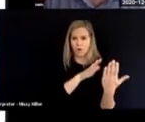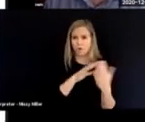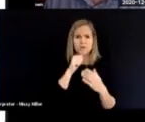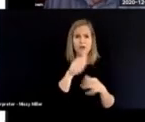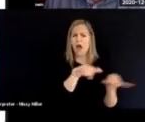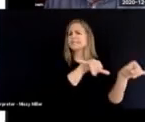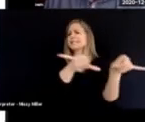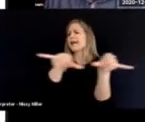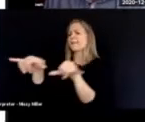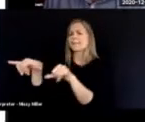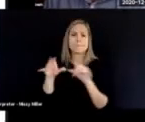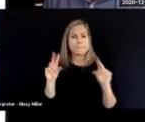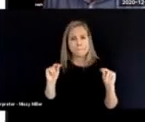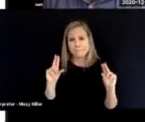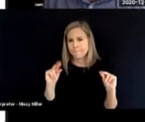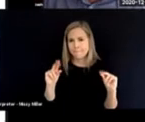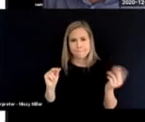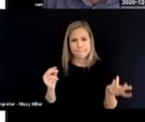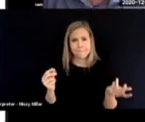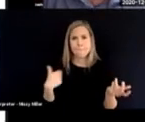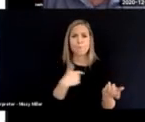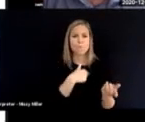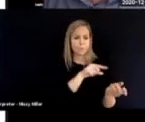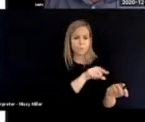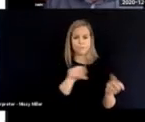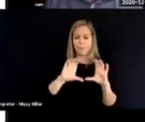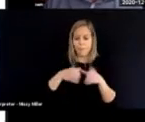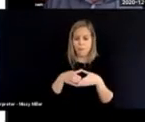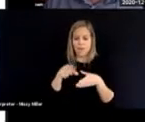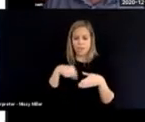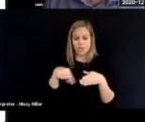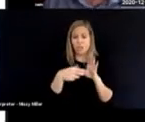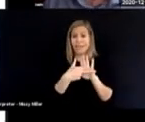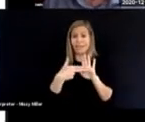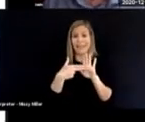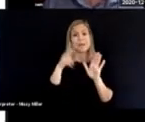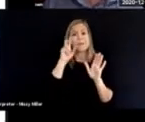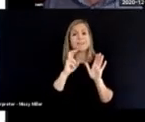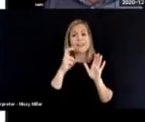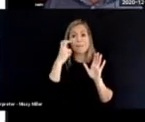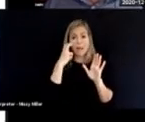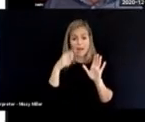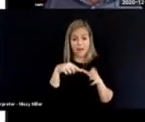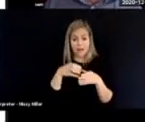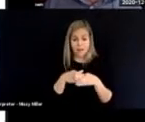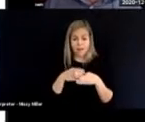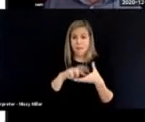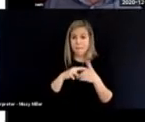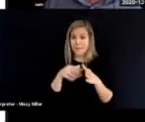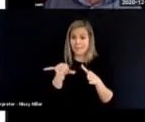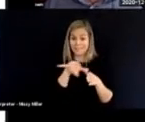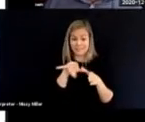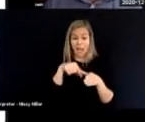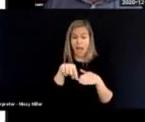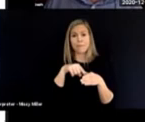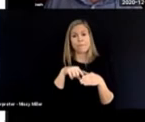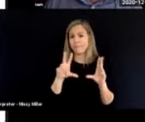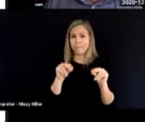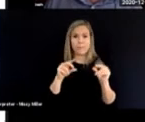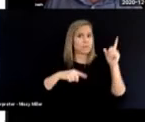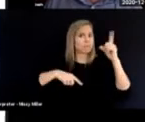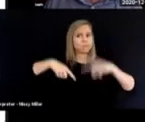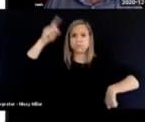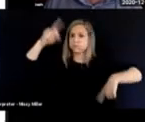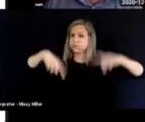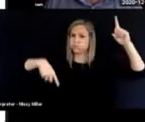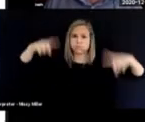population that we label deafblind, there are enormous, um, varieties of,